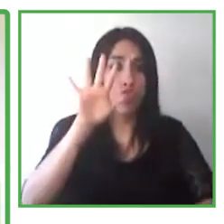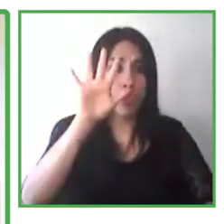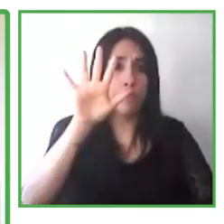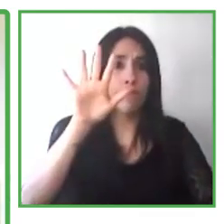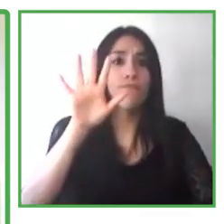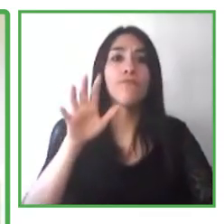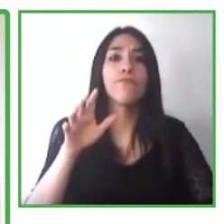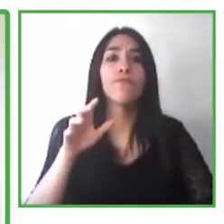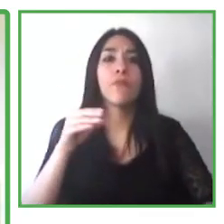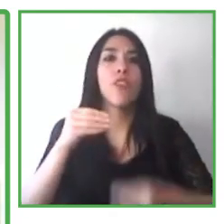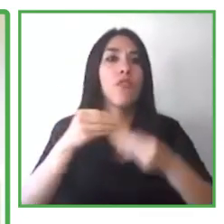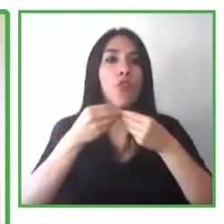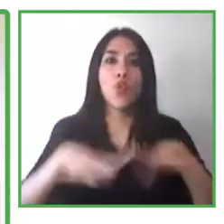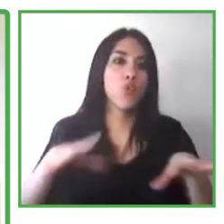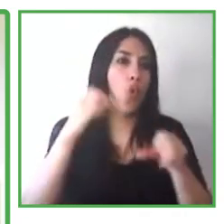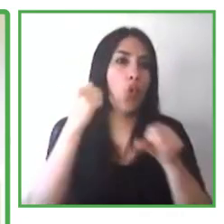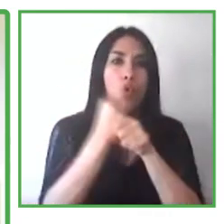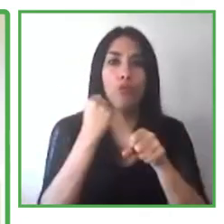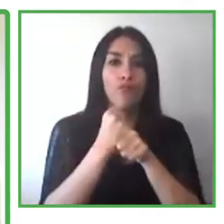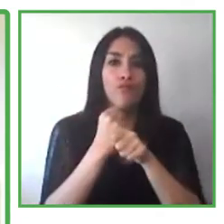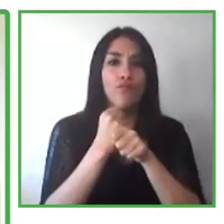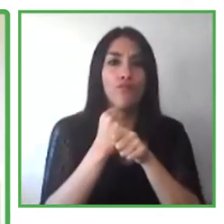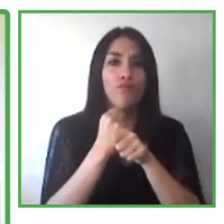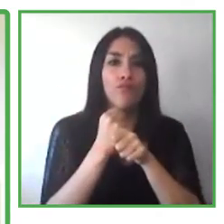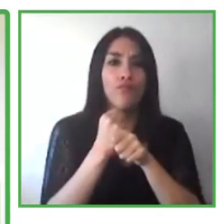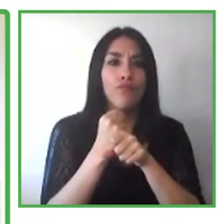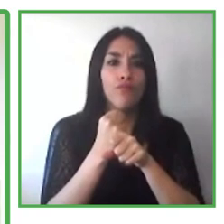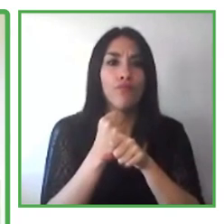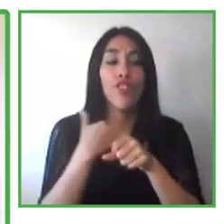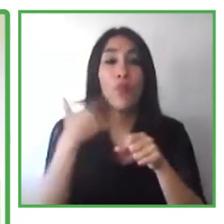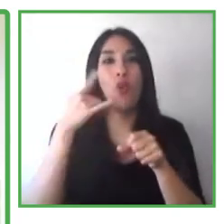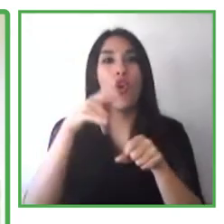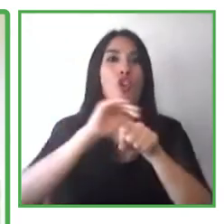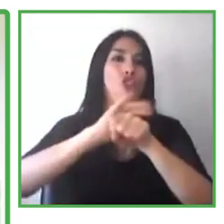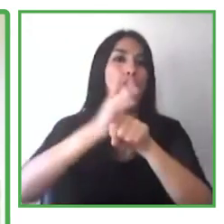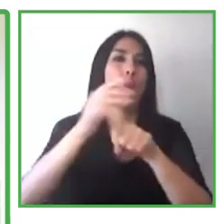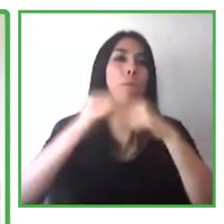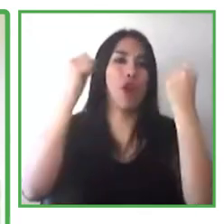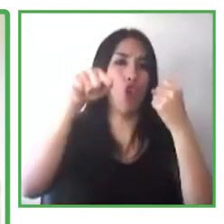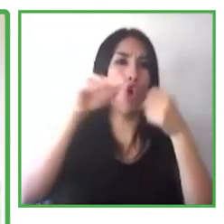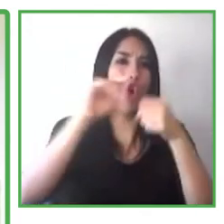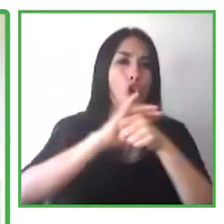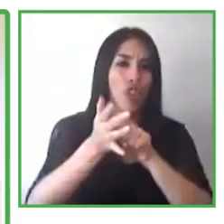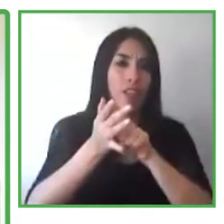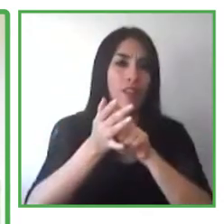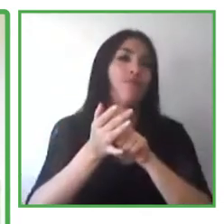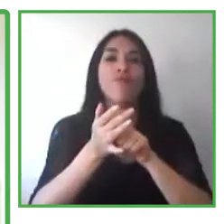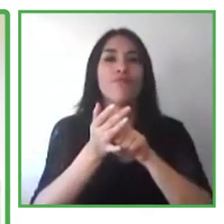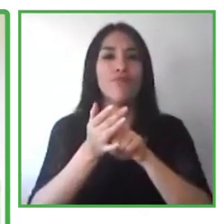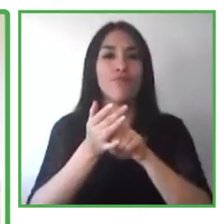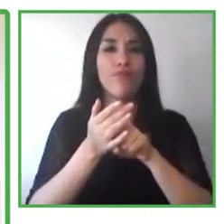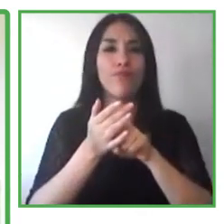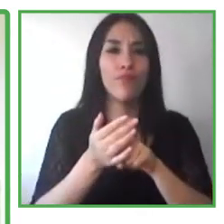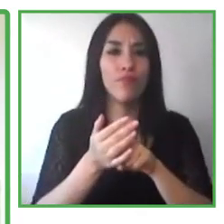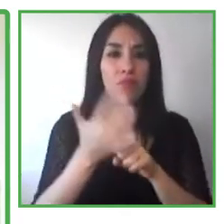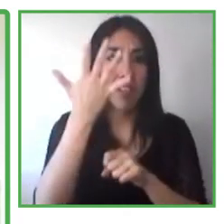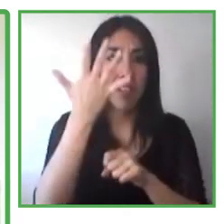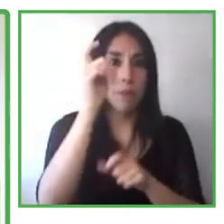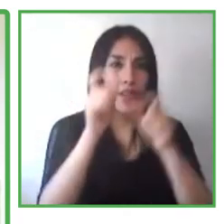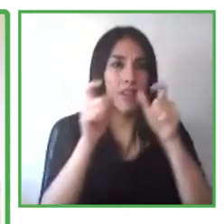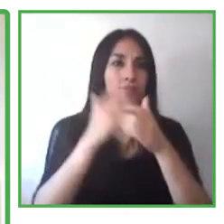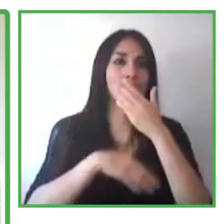as we all come together, we're getting through this pandemic with a renewed awareness of these barriers that exist,